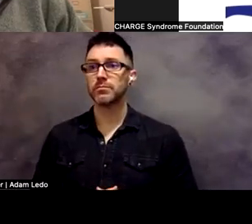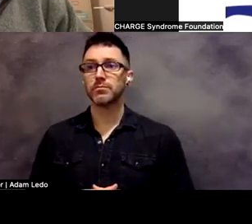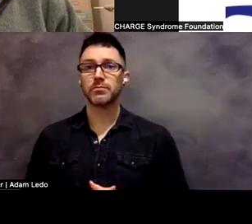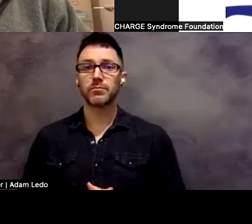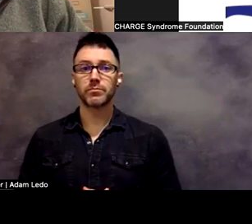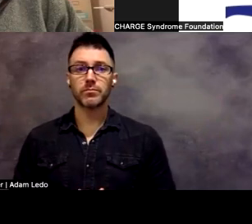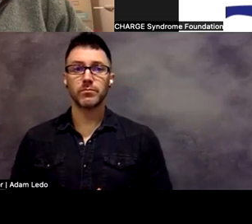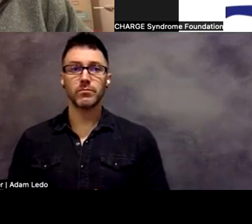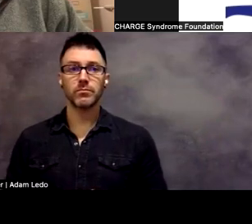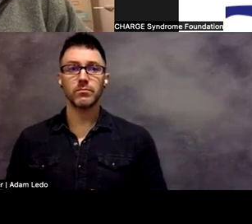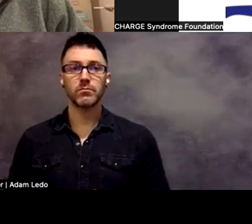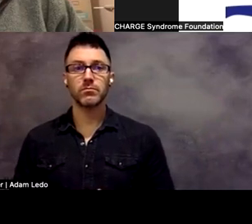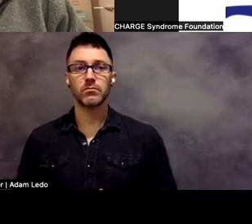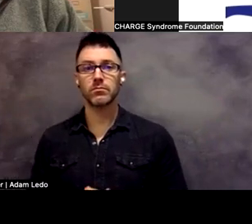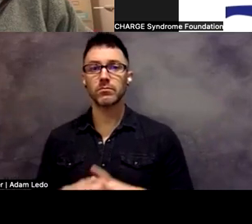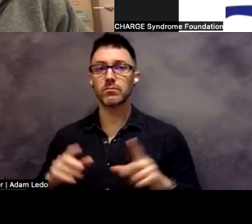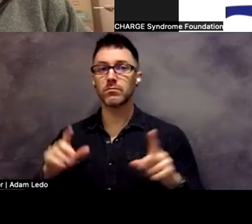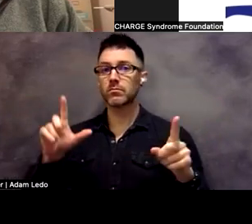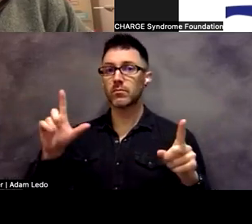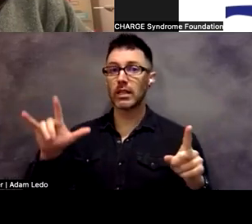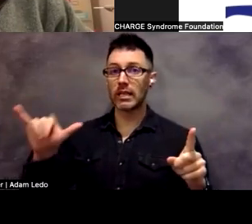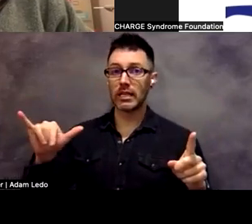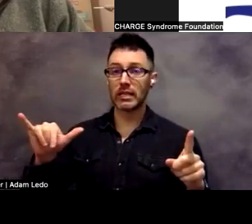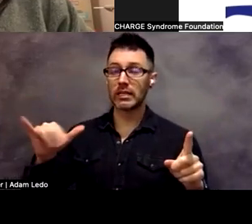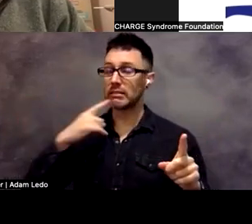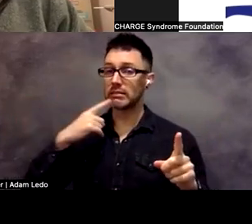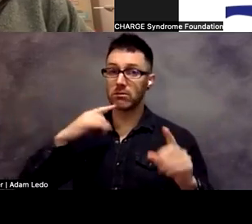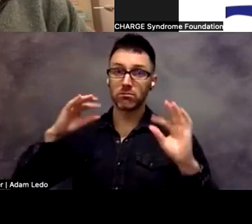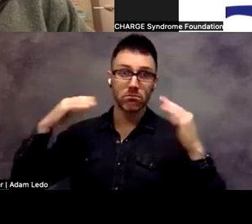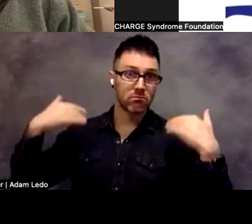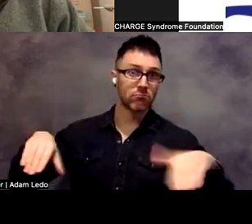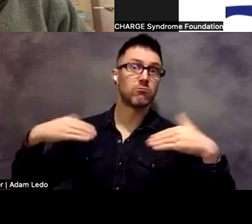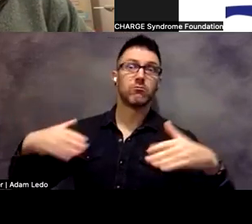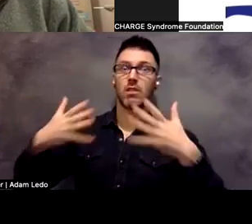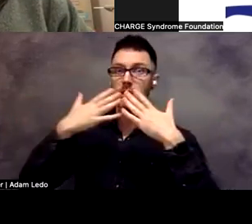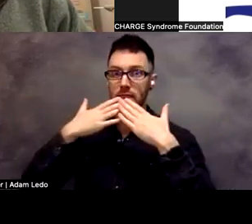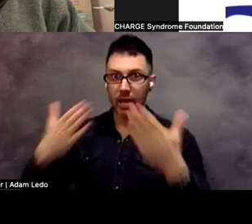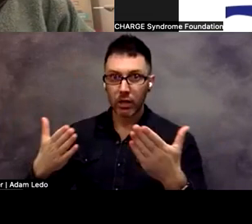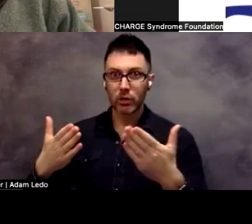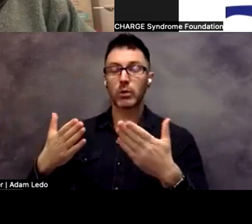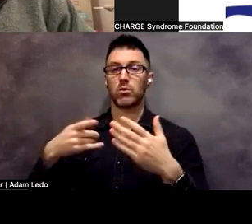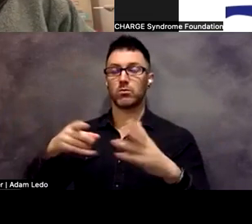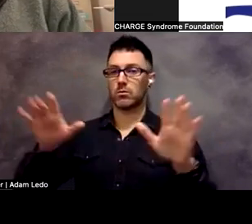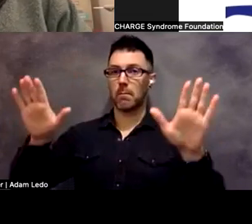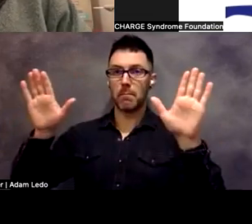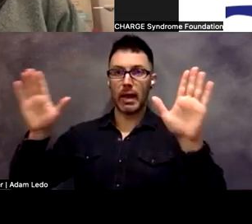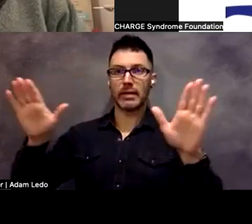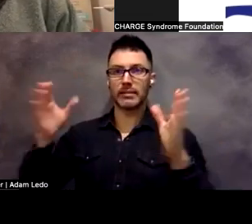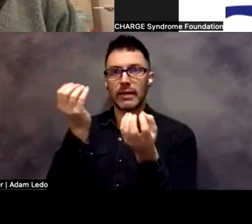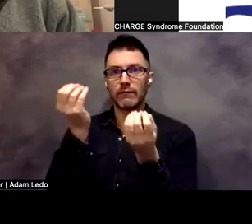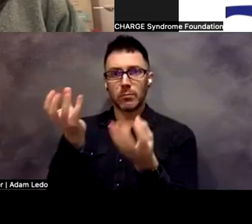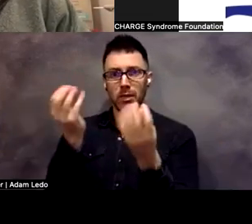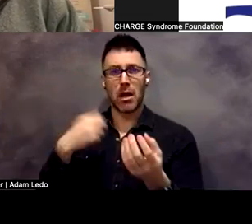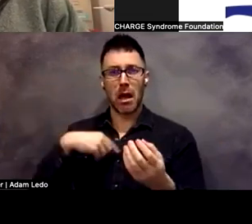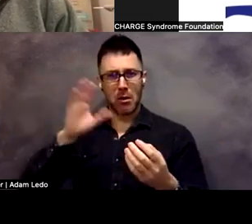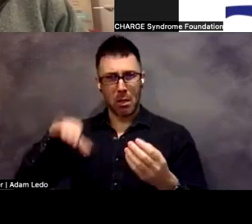All right, thank you so much. This was such amazing information. I'm sure that everyone is just soaking in